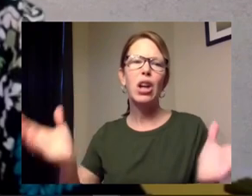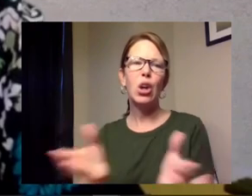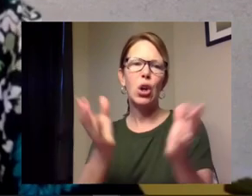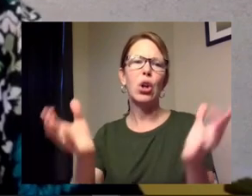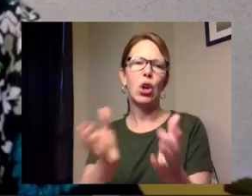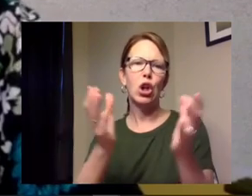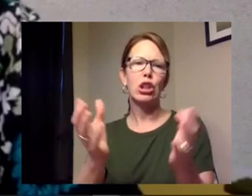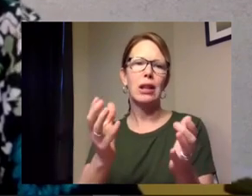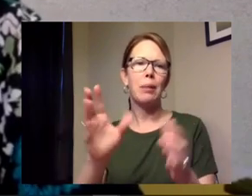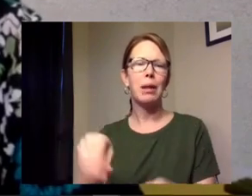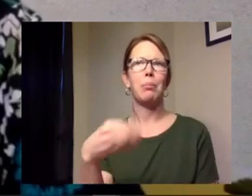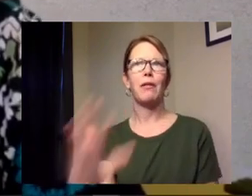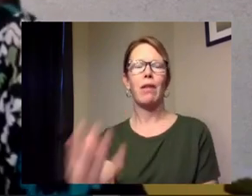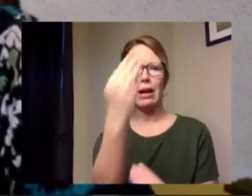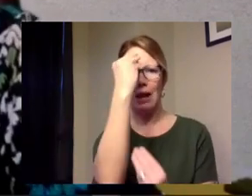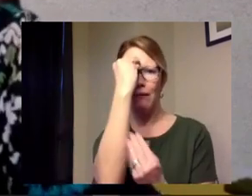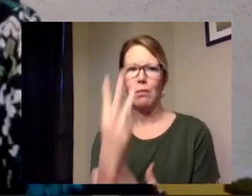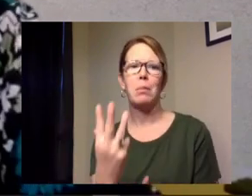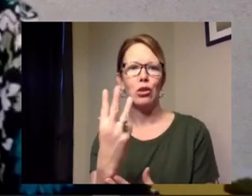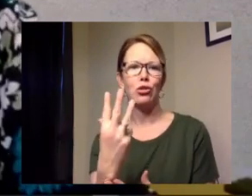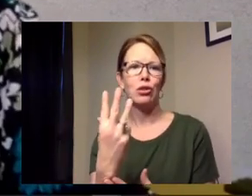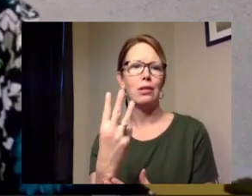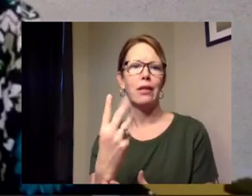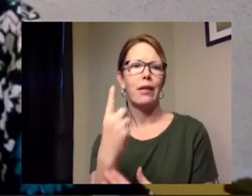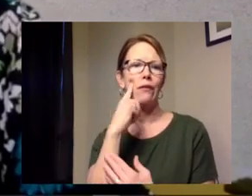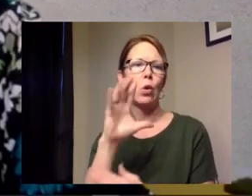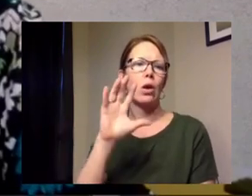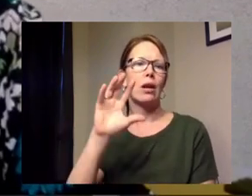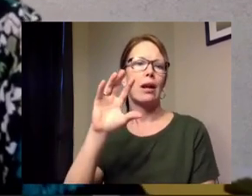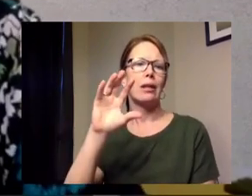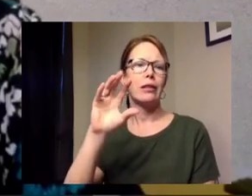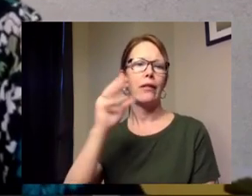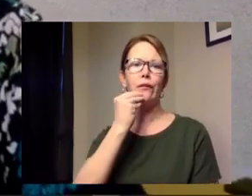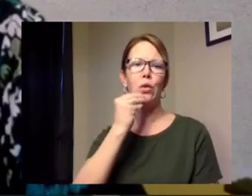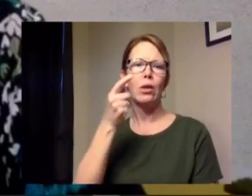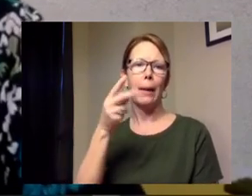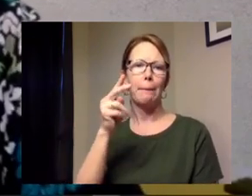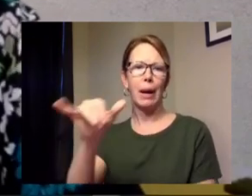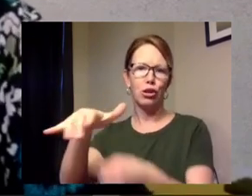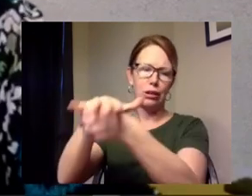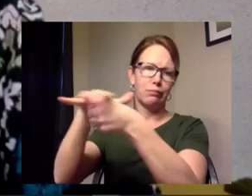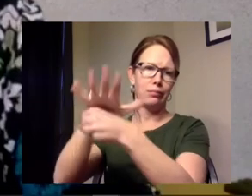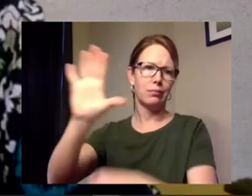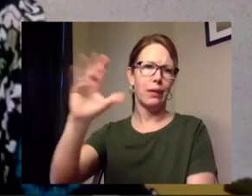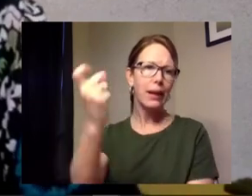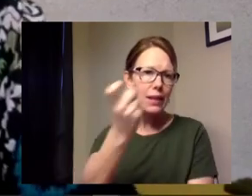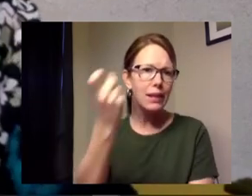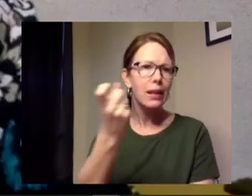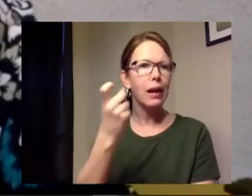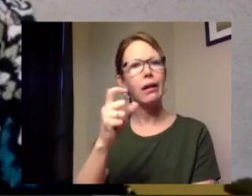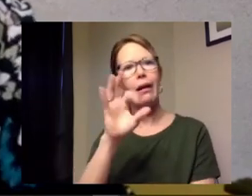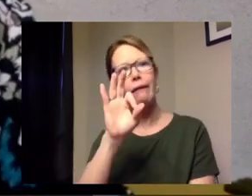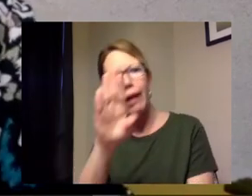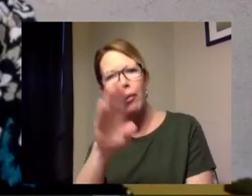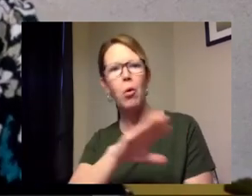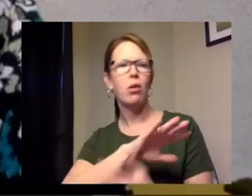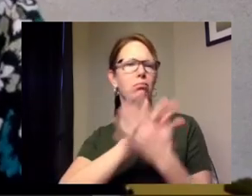them information about the pantry in their community whether it be xinia or fairborn or elsewhere